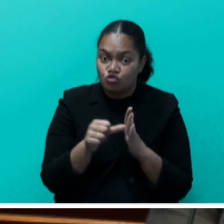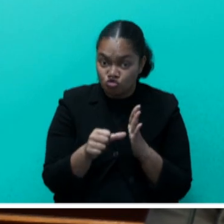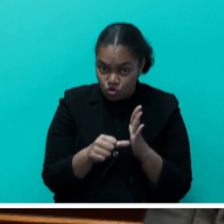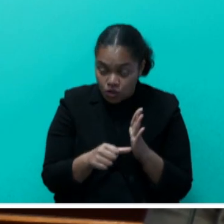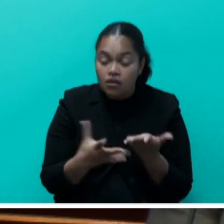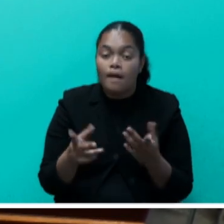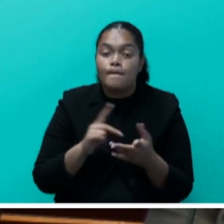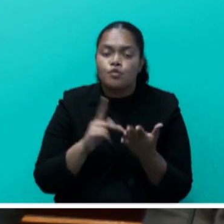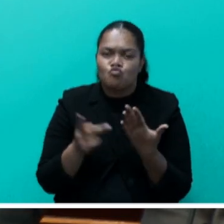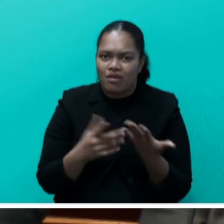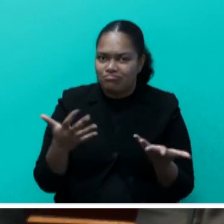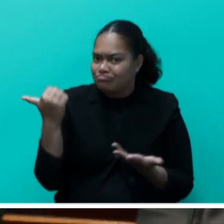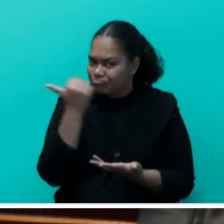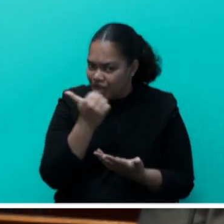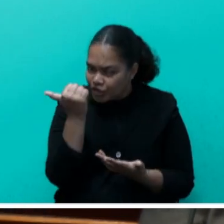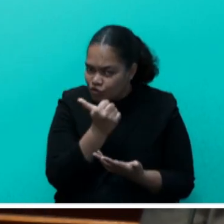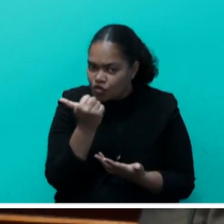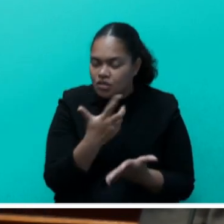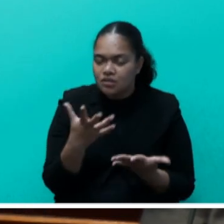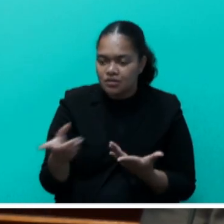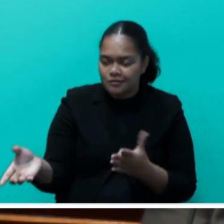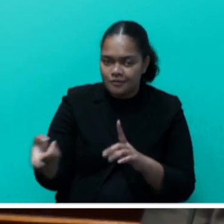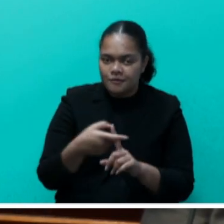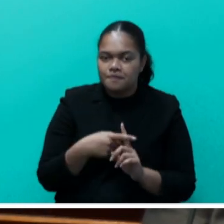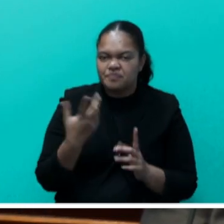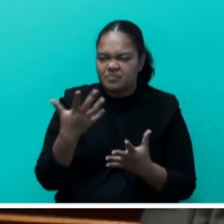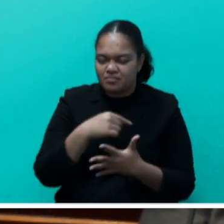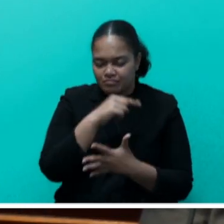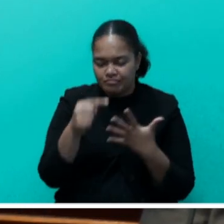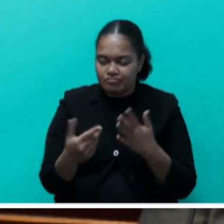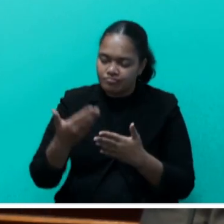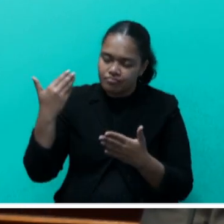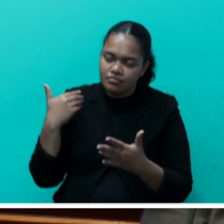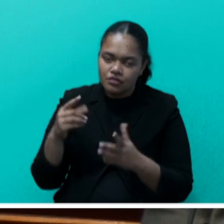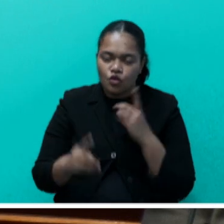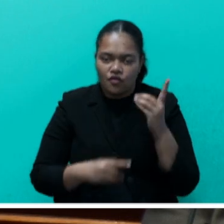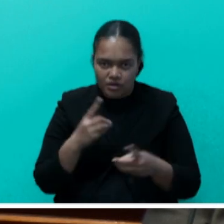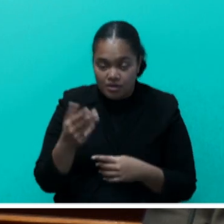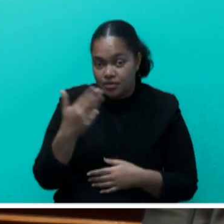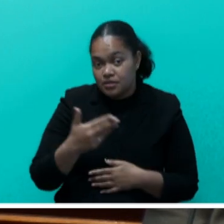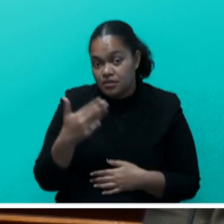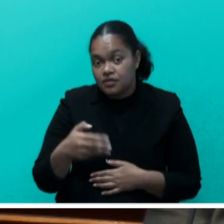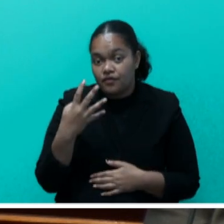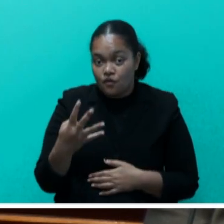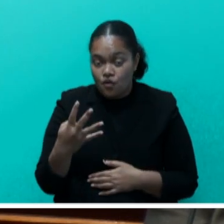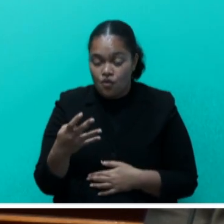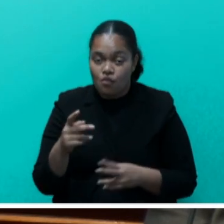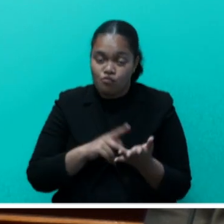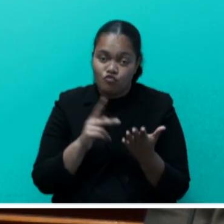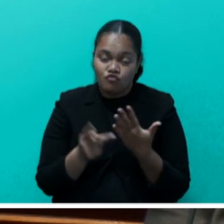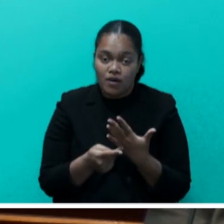programs of action adopted at previous SEEDS conferences. The 1994 Barbados Program of Action